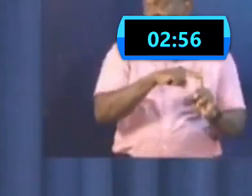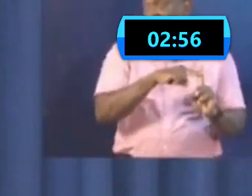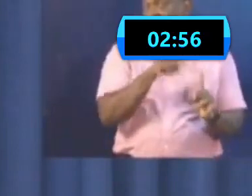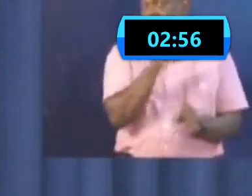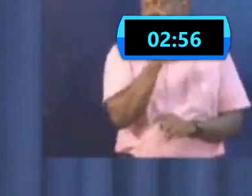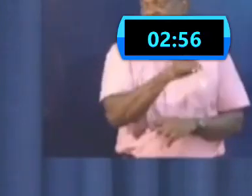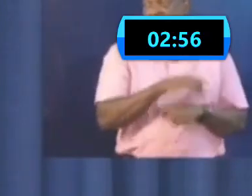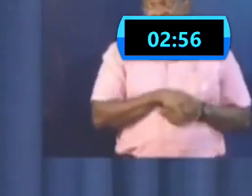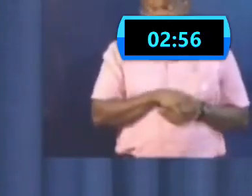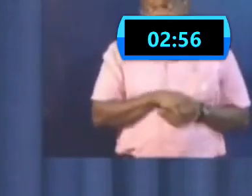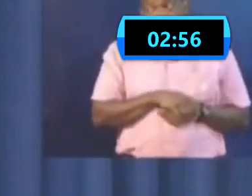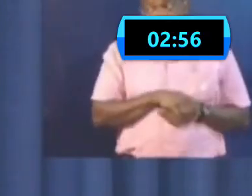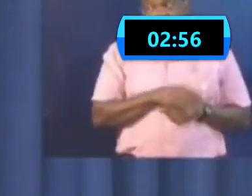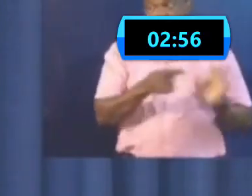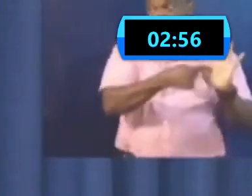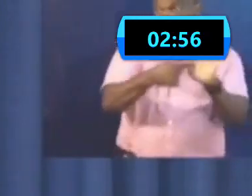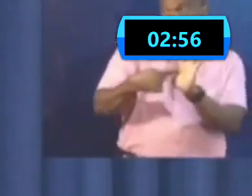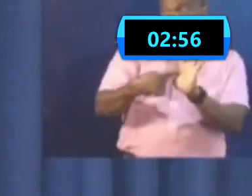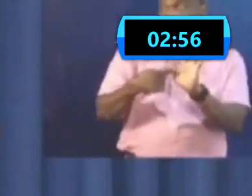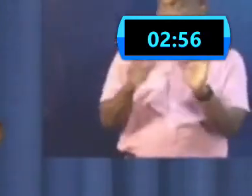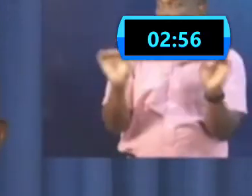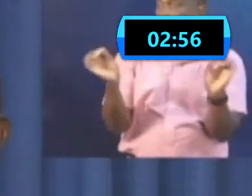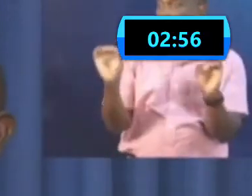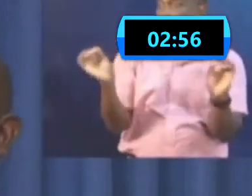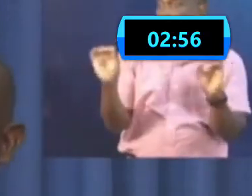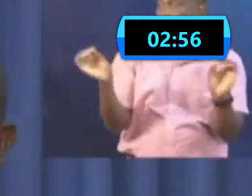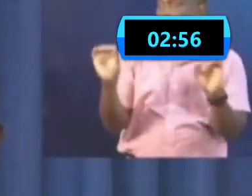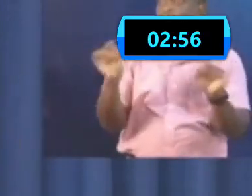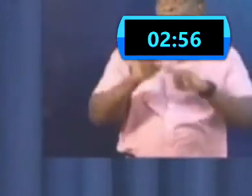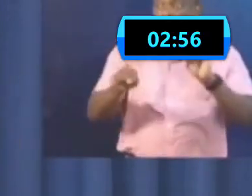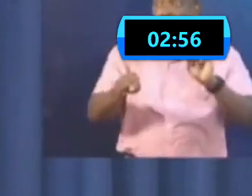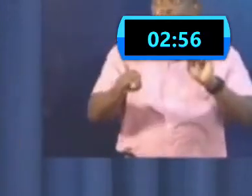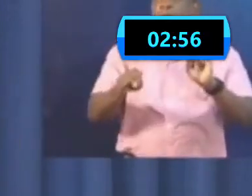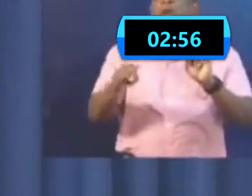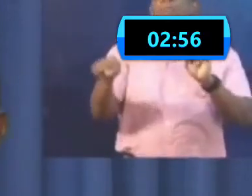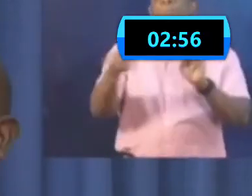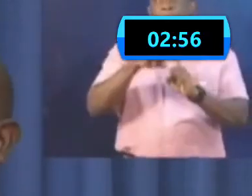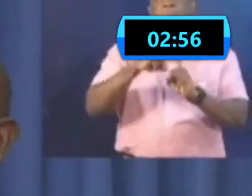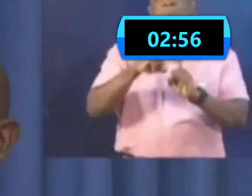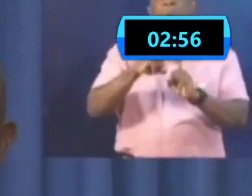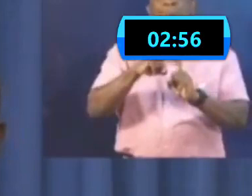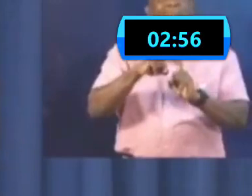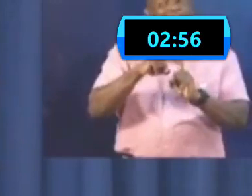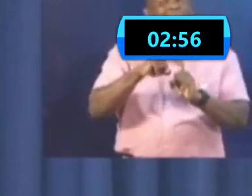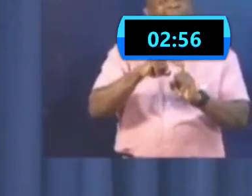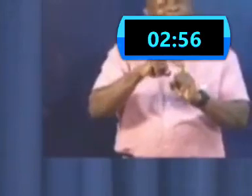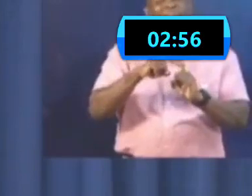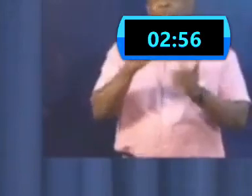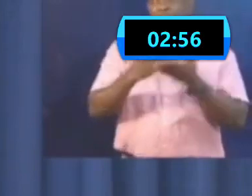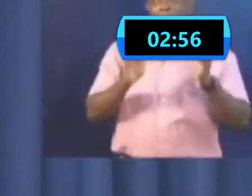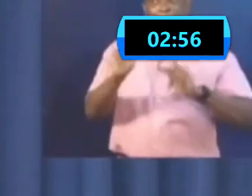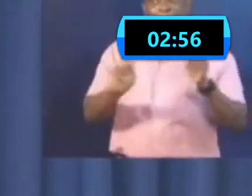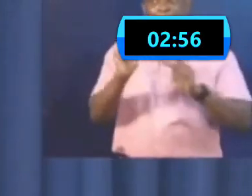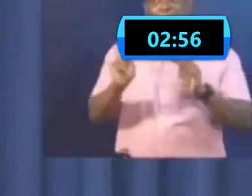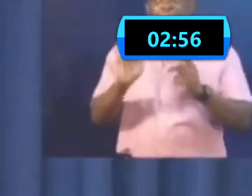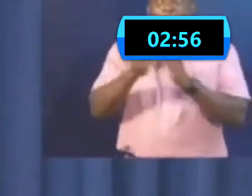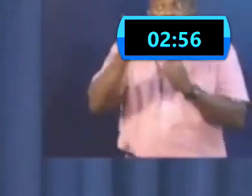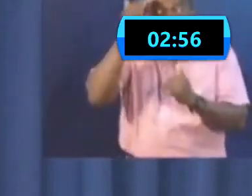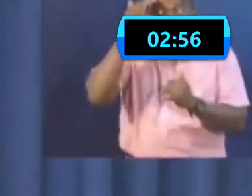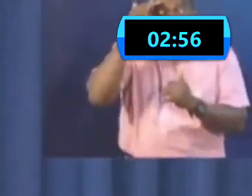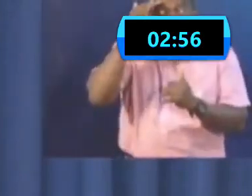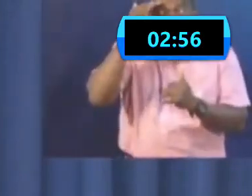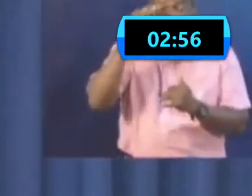are carrying the virus. And therefore, until you are tested and tested and tested negative, behave as though